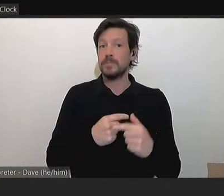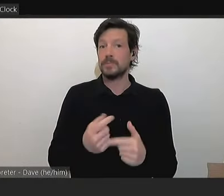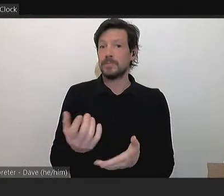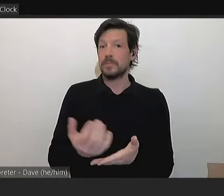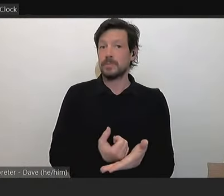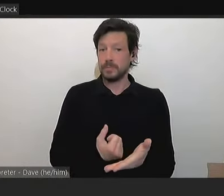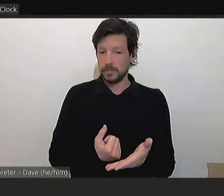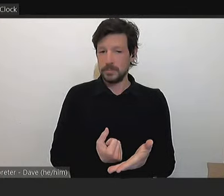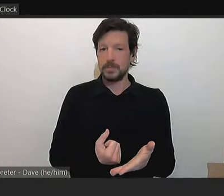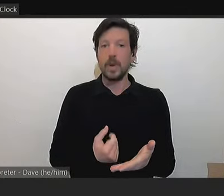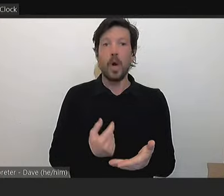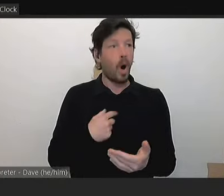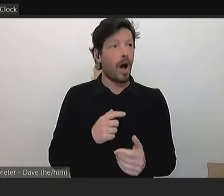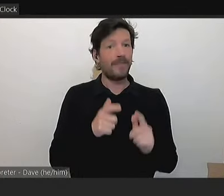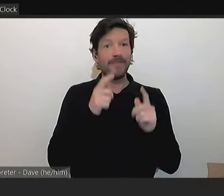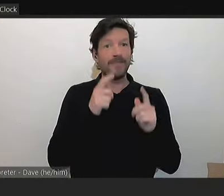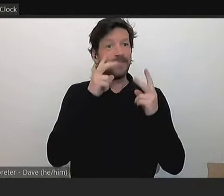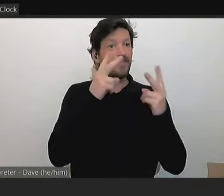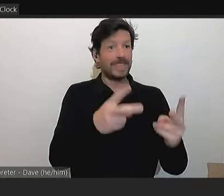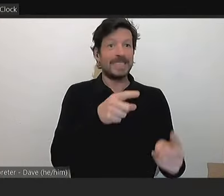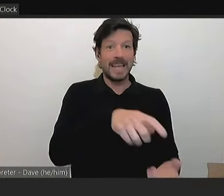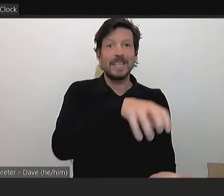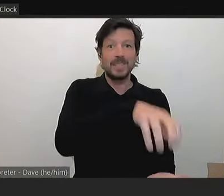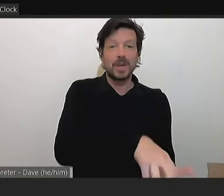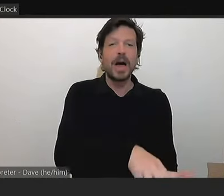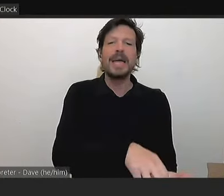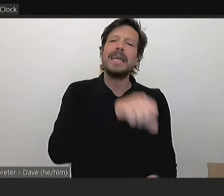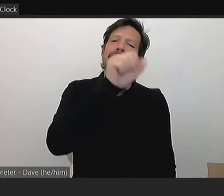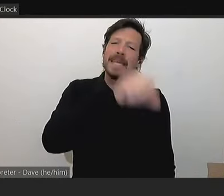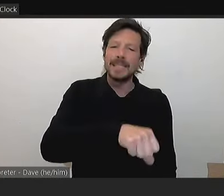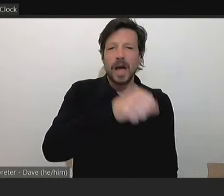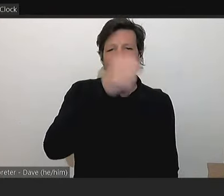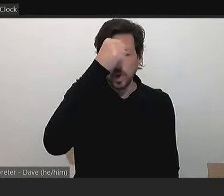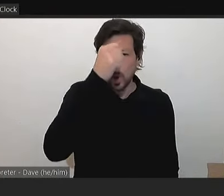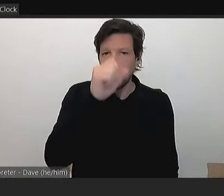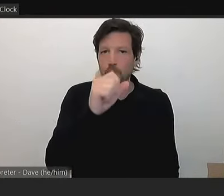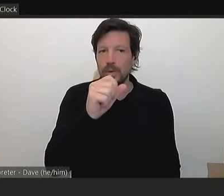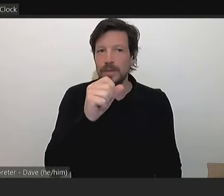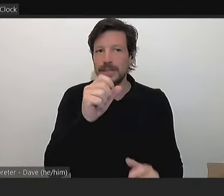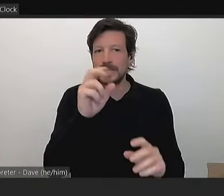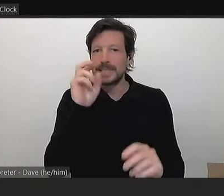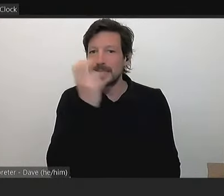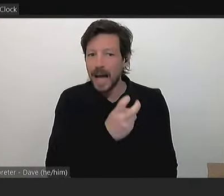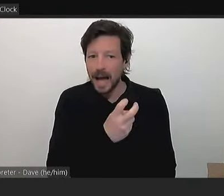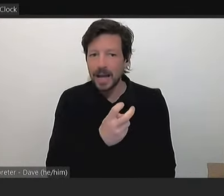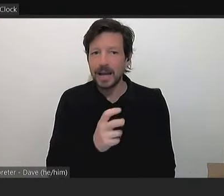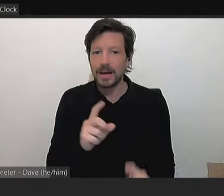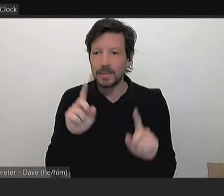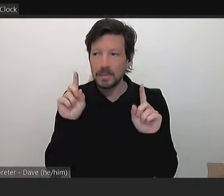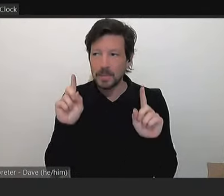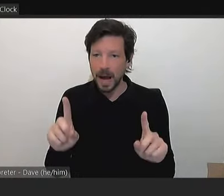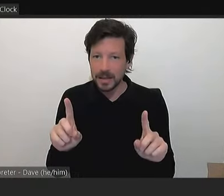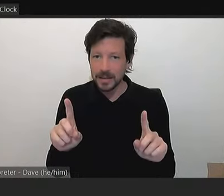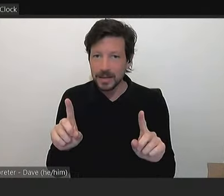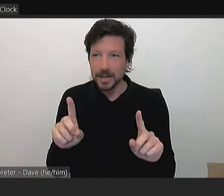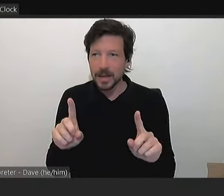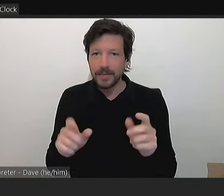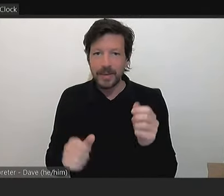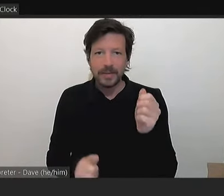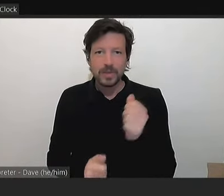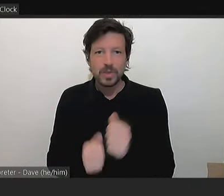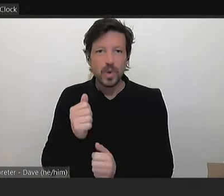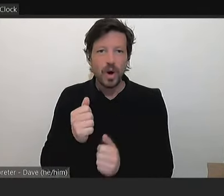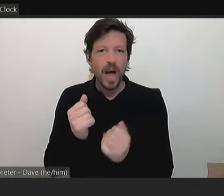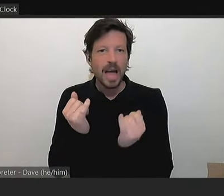that site. I understand that it's dark, but it's soccer matches that people are going to. So they're all going to get there at the same time, and they're all going to